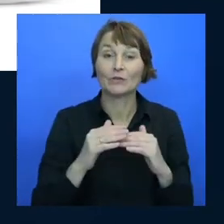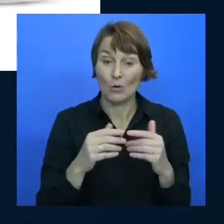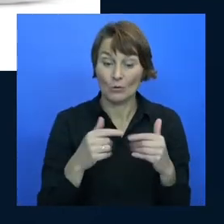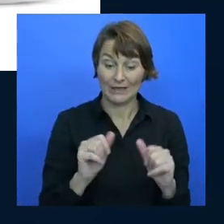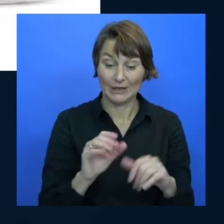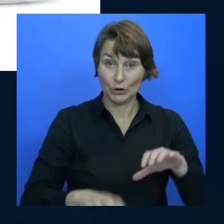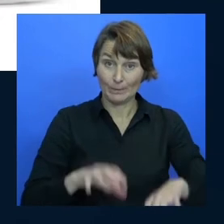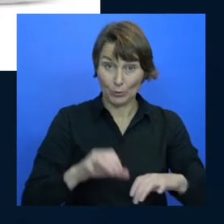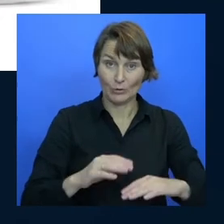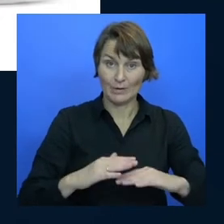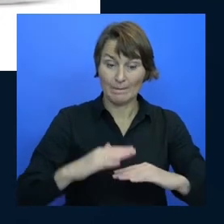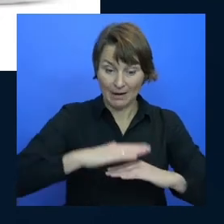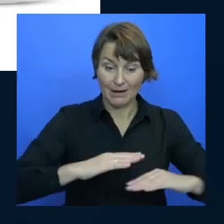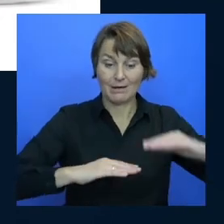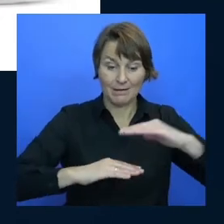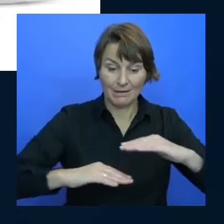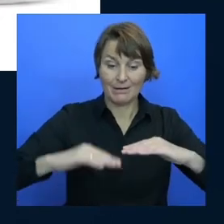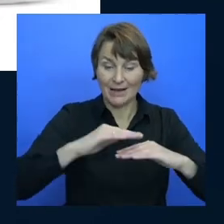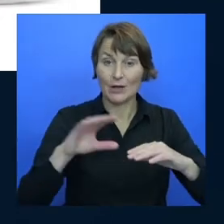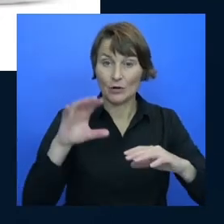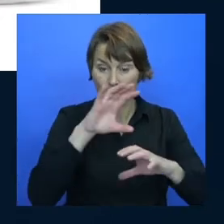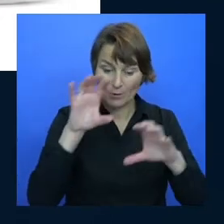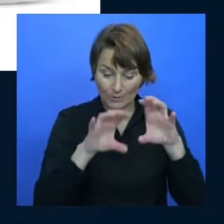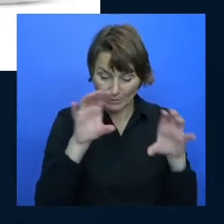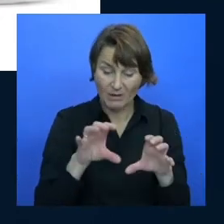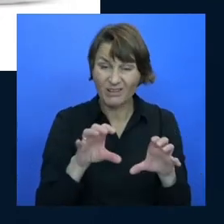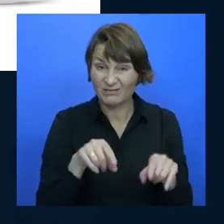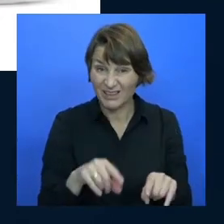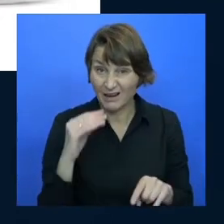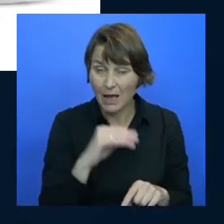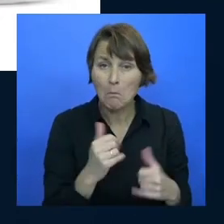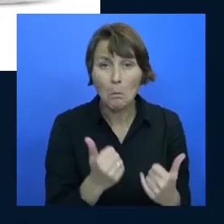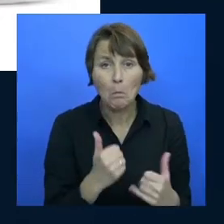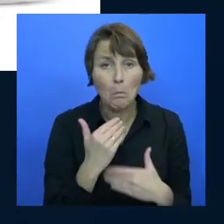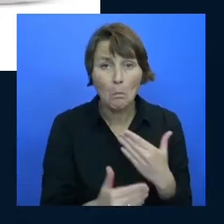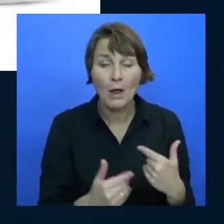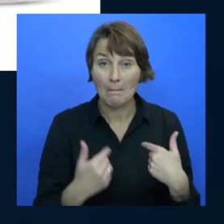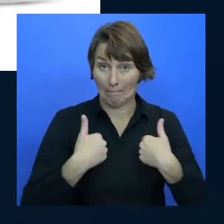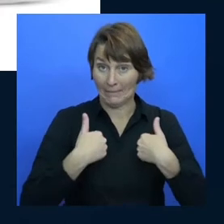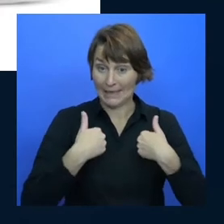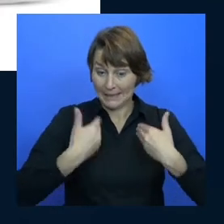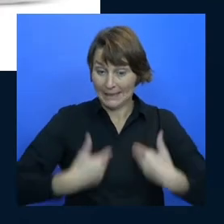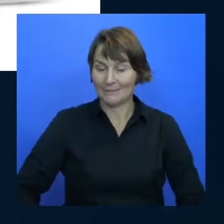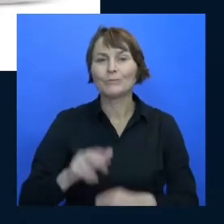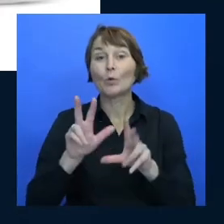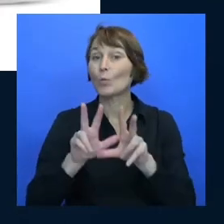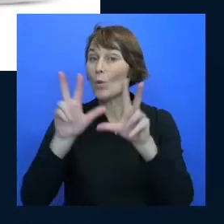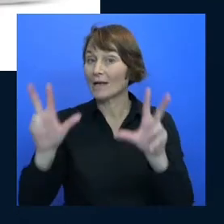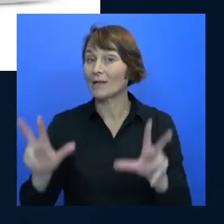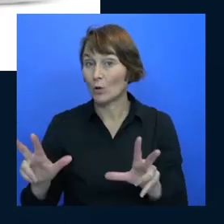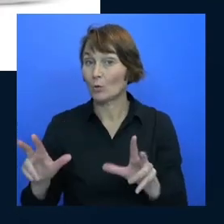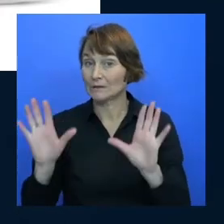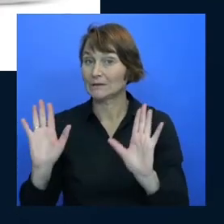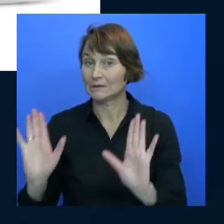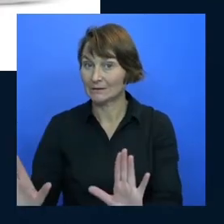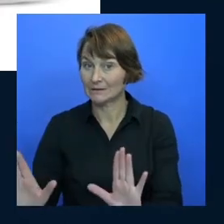all of which is a lie was doing the right thing i'm a windows person i have a text file i